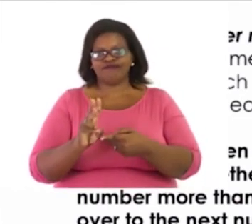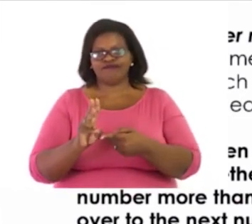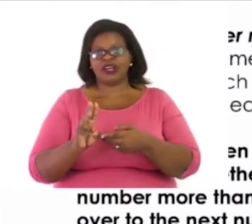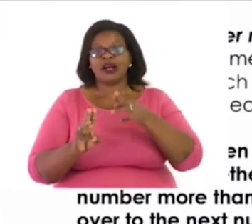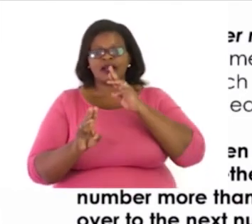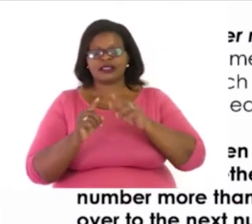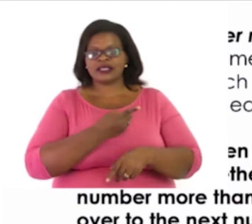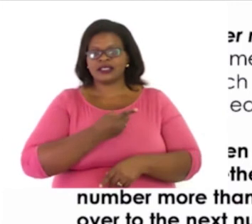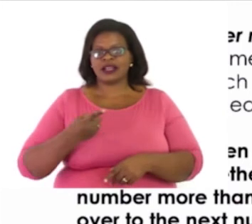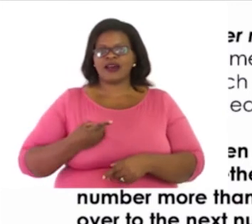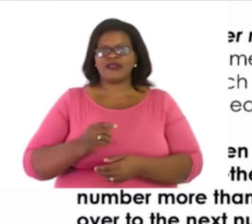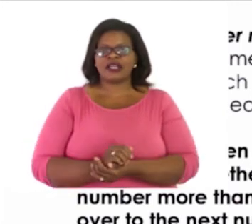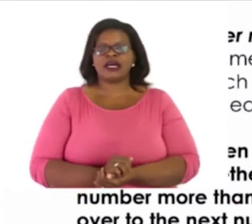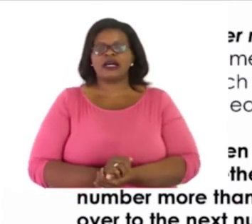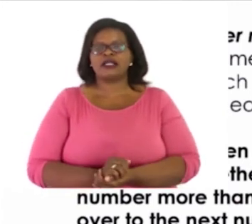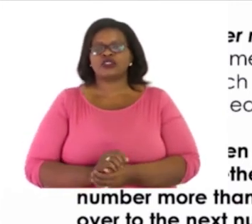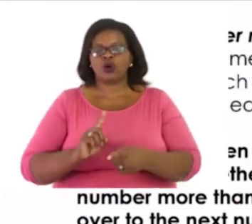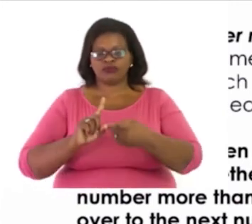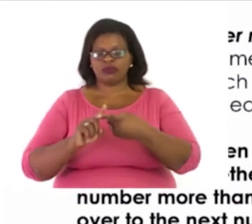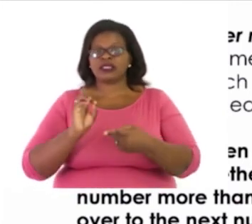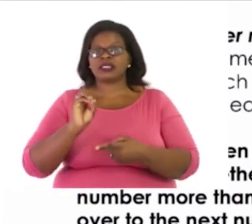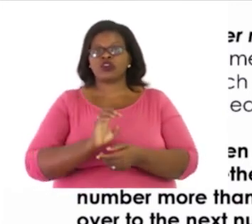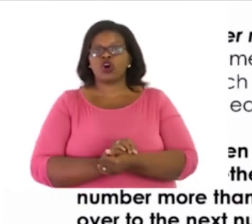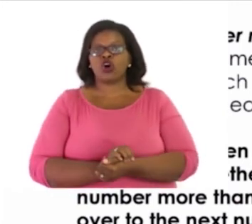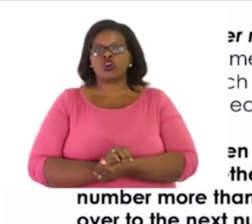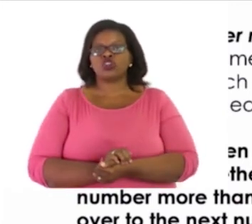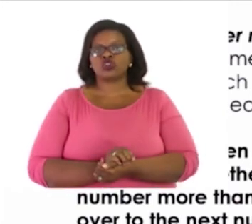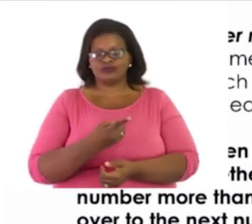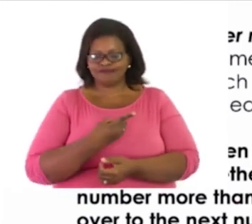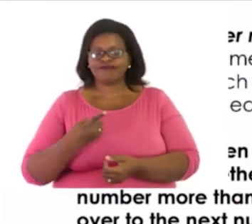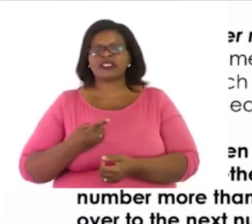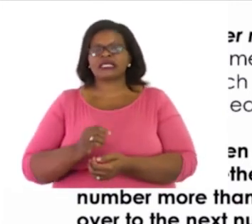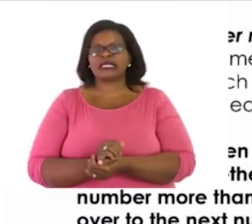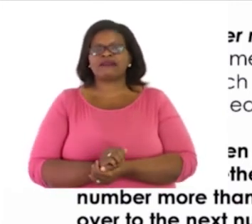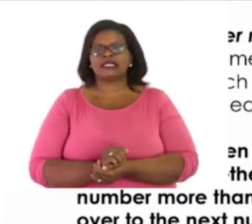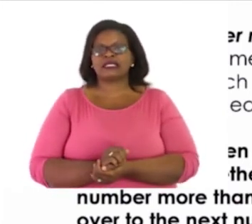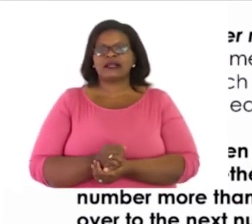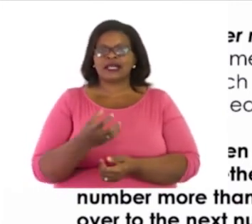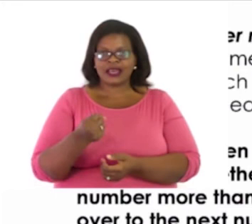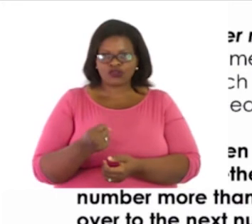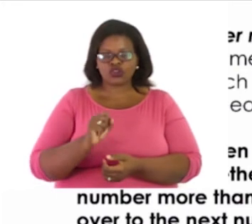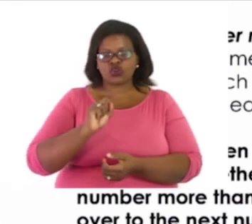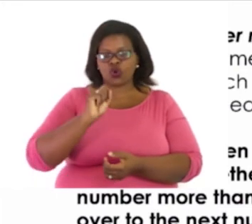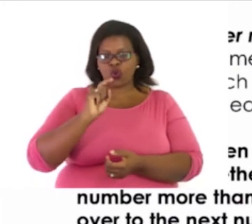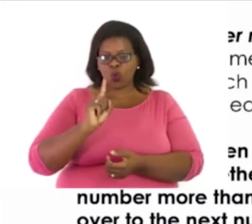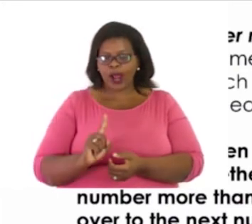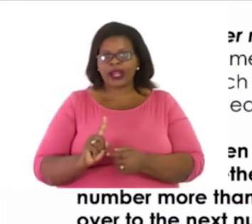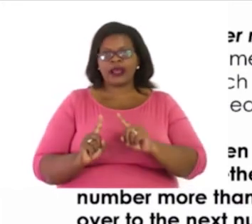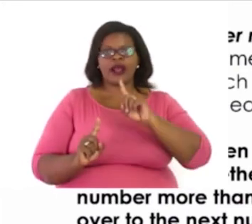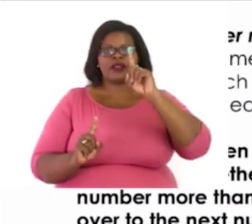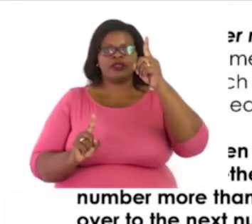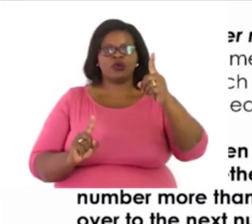eleven. Plus zero. It's still equal to eleven. We write down the one. And we carry the other one